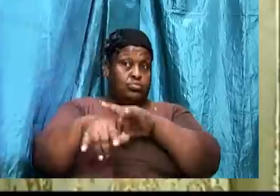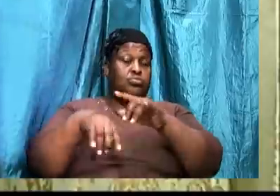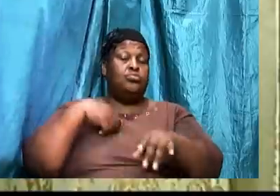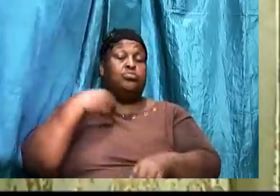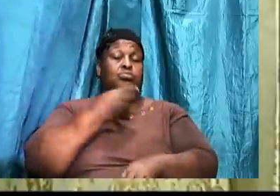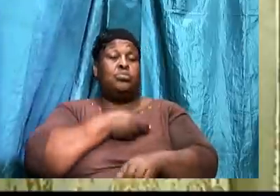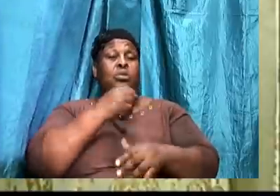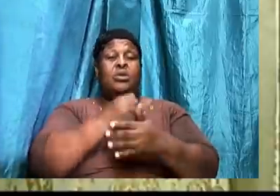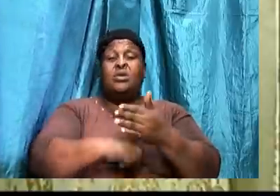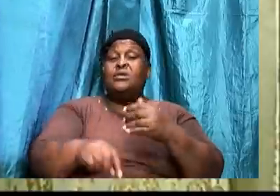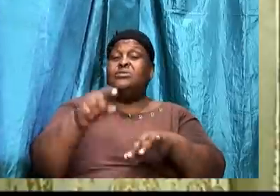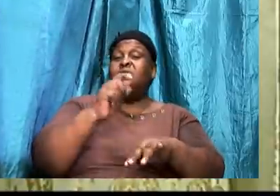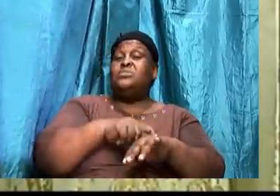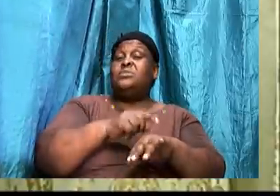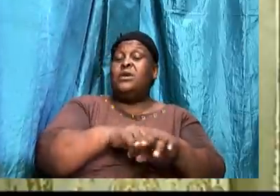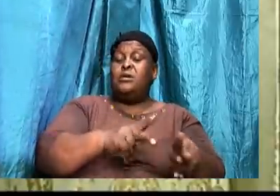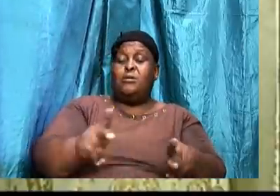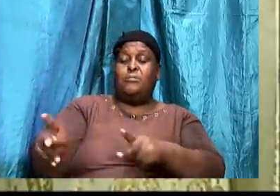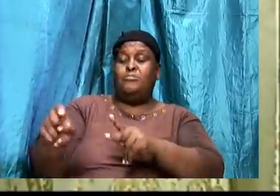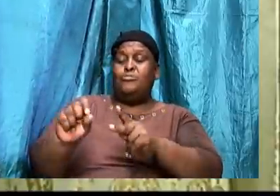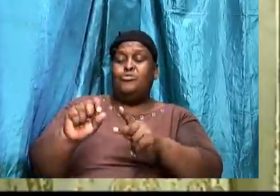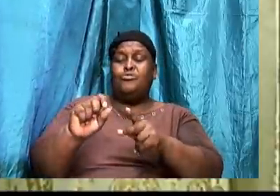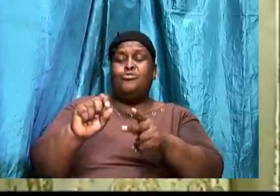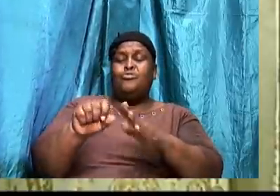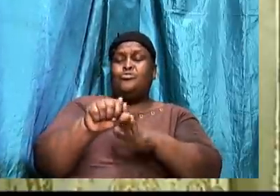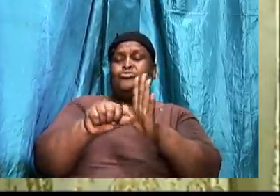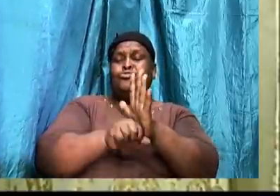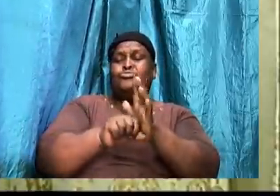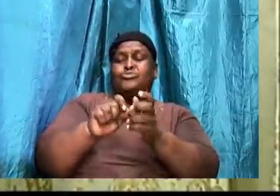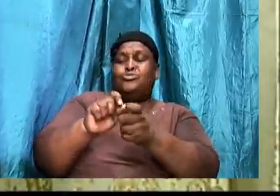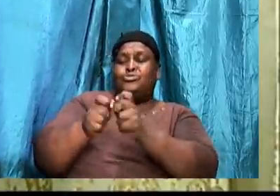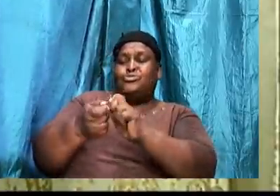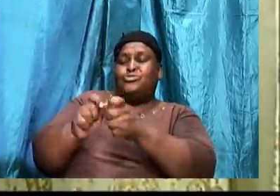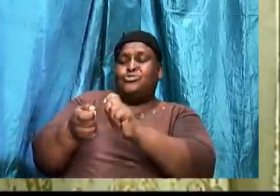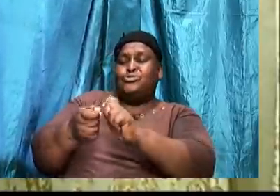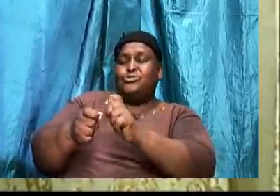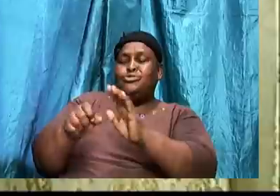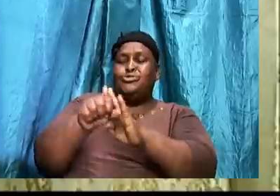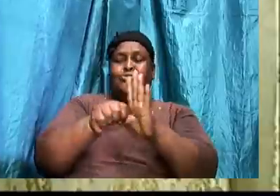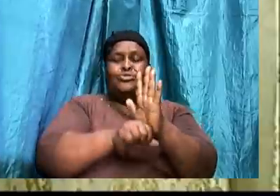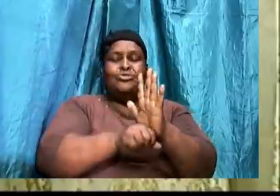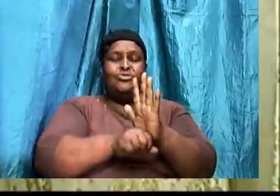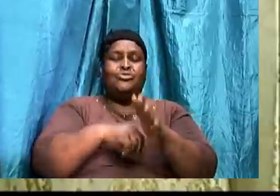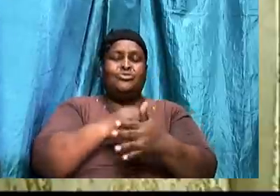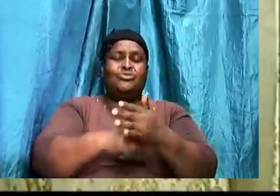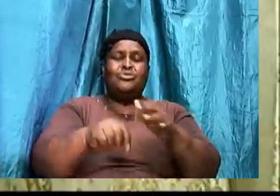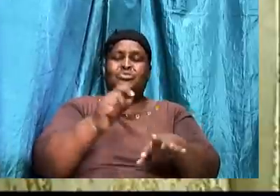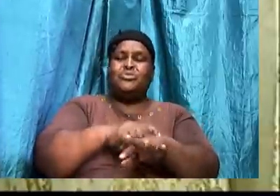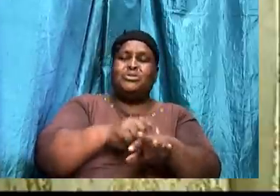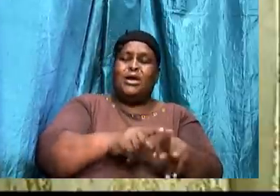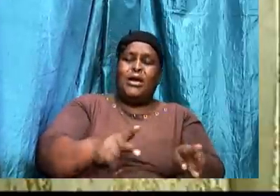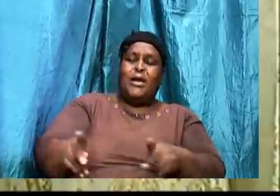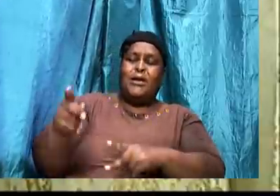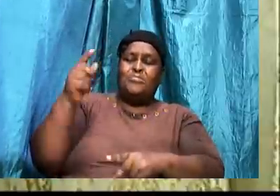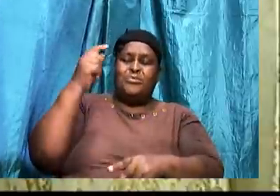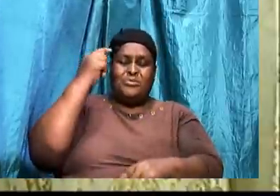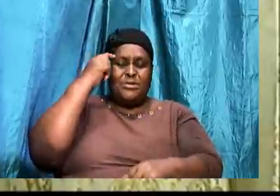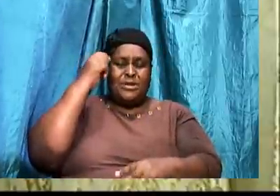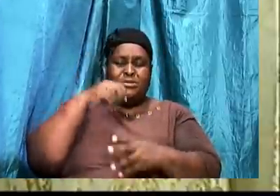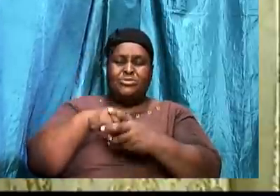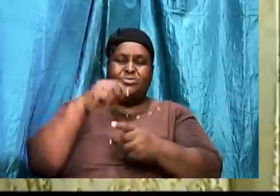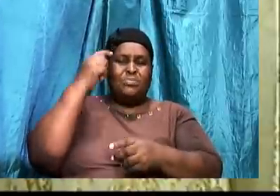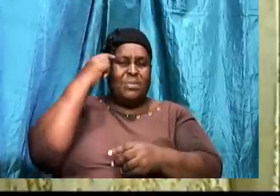Sometimes he just put the scripture there. And turn the scripture. Another time he inject thoughts in our mind. Just like